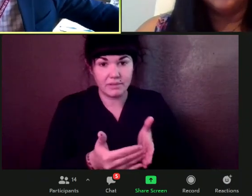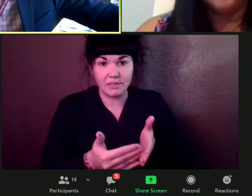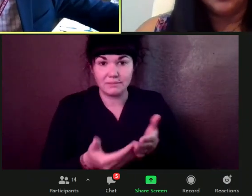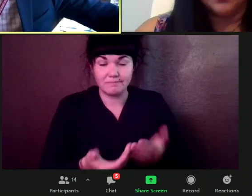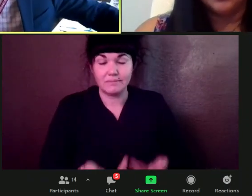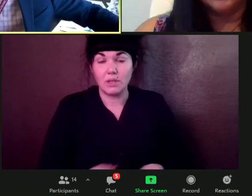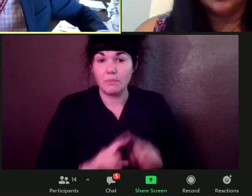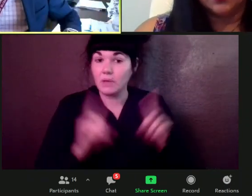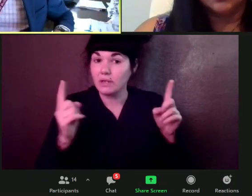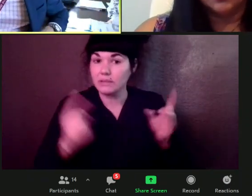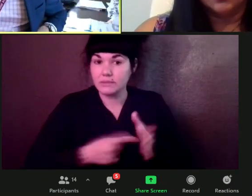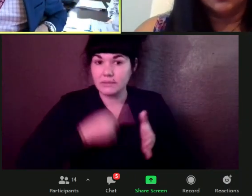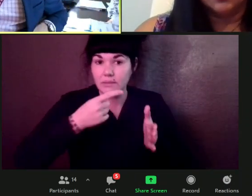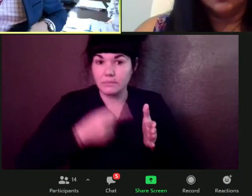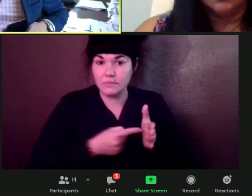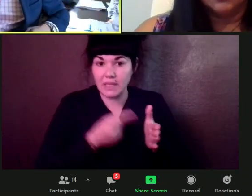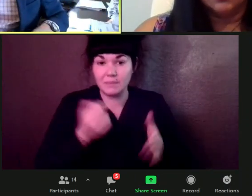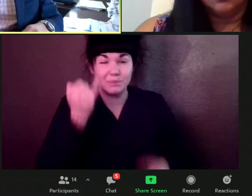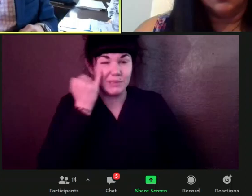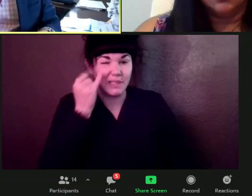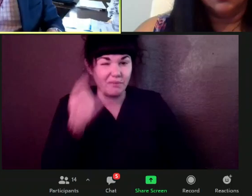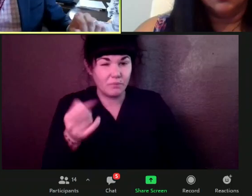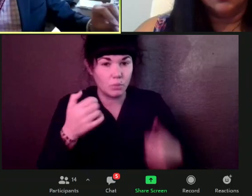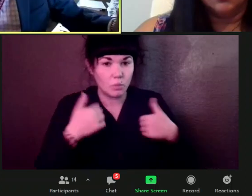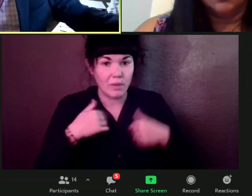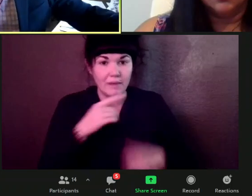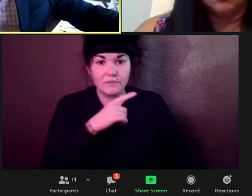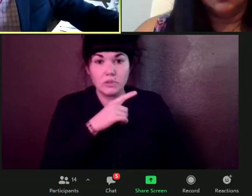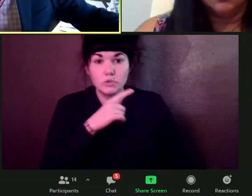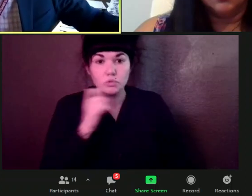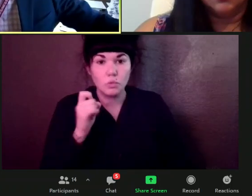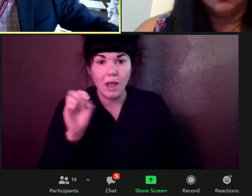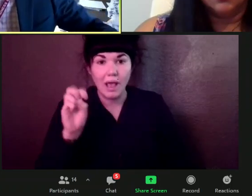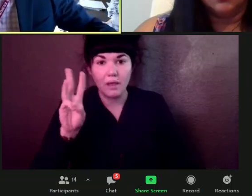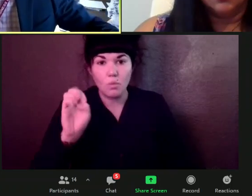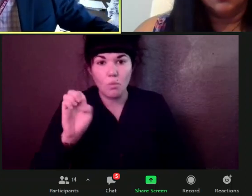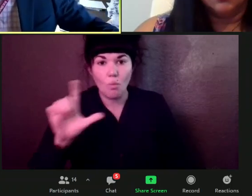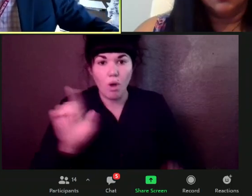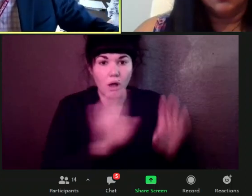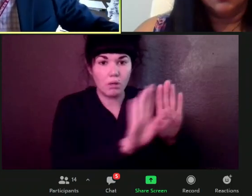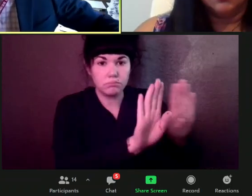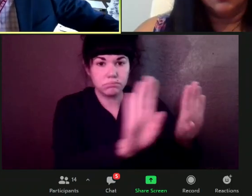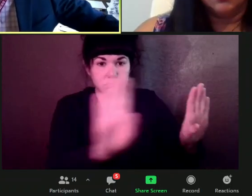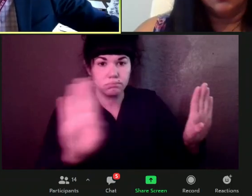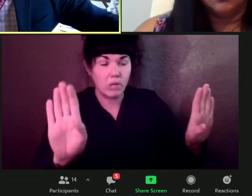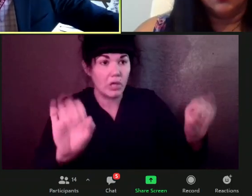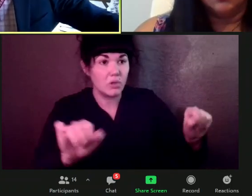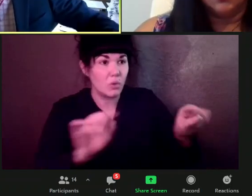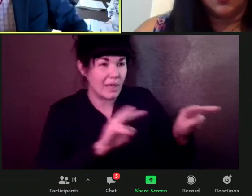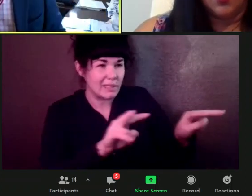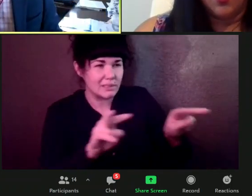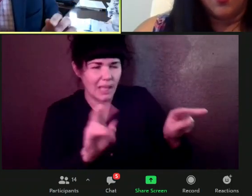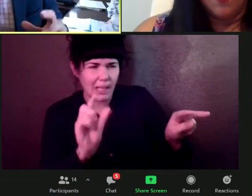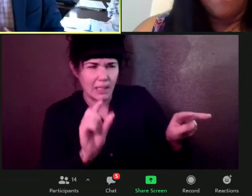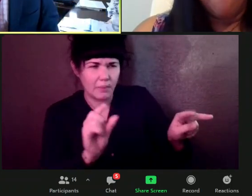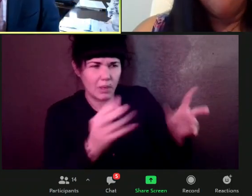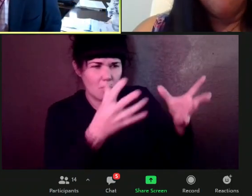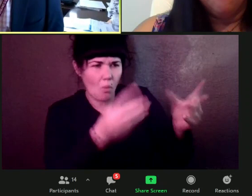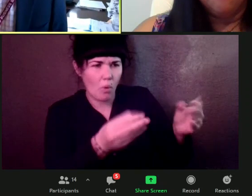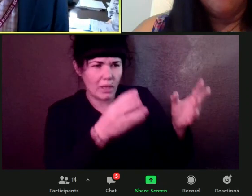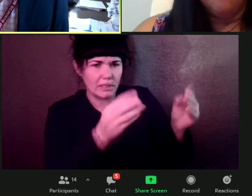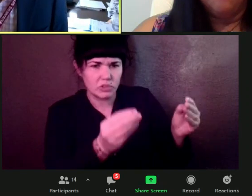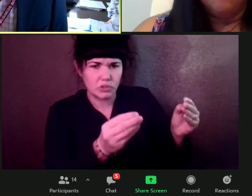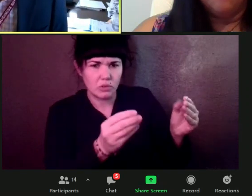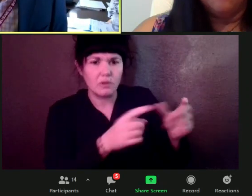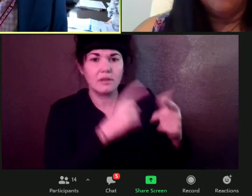drywall. If, if, the basement is, uh, is drywall, you'll see a little bit of, um, um, moisture. And then, and then, uh, you know, you